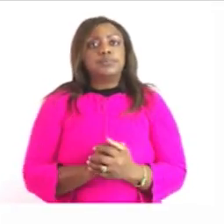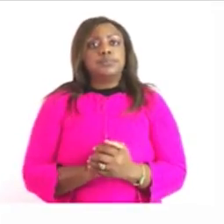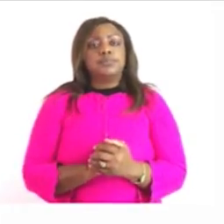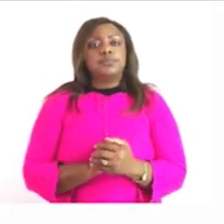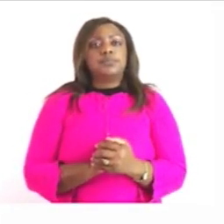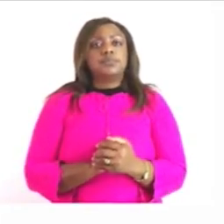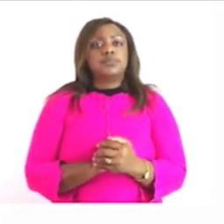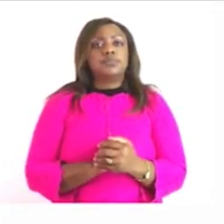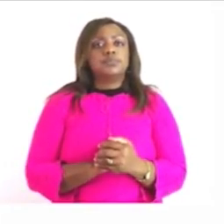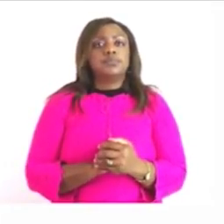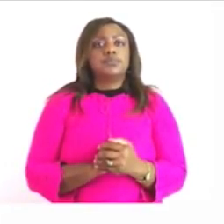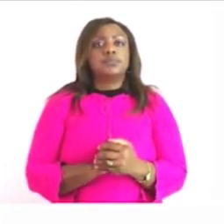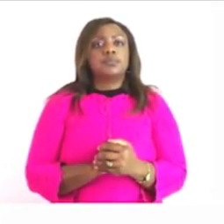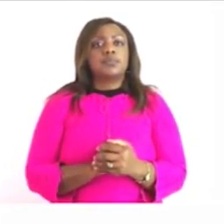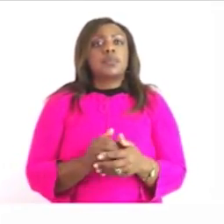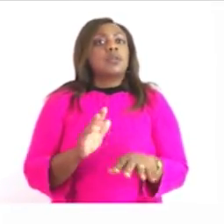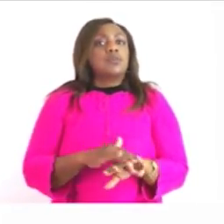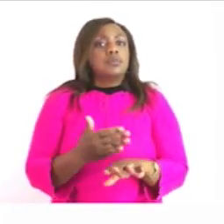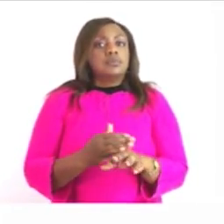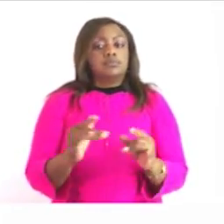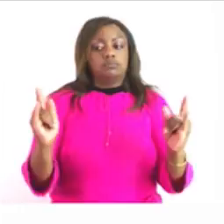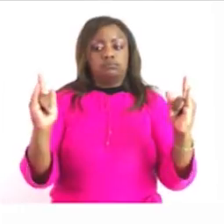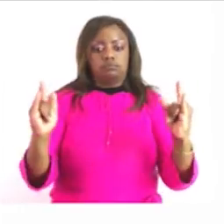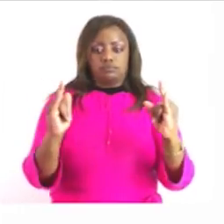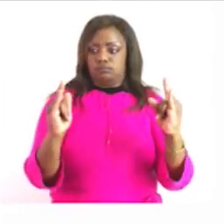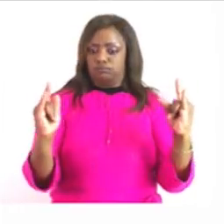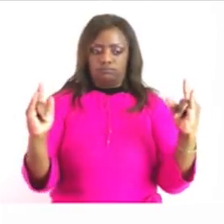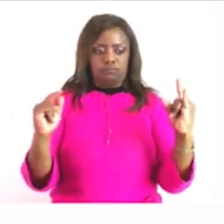measure a soccer field the length